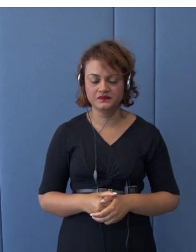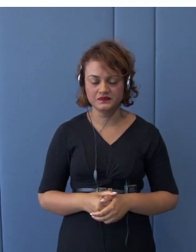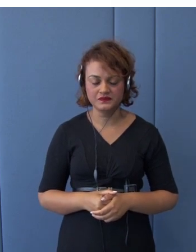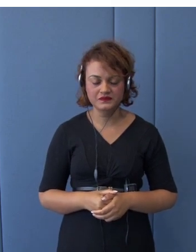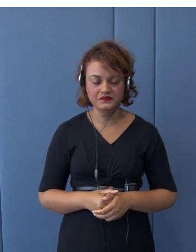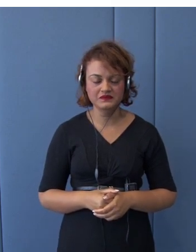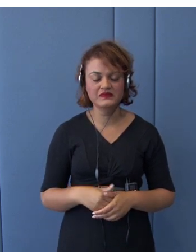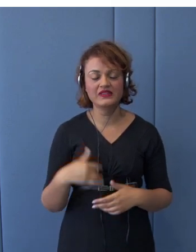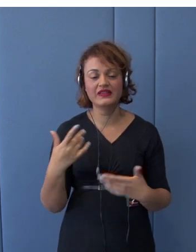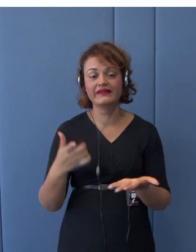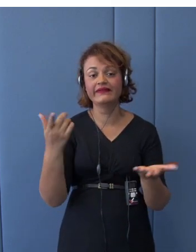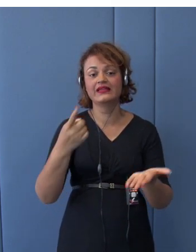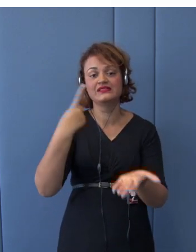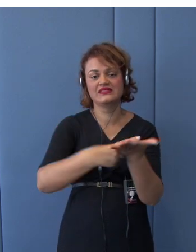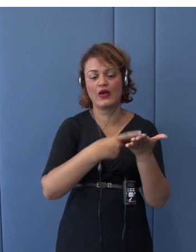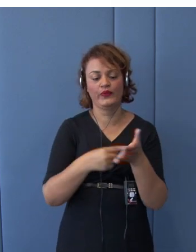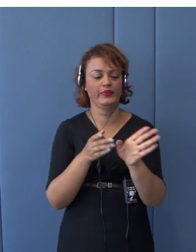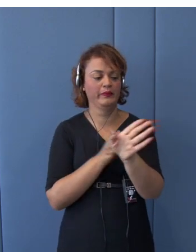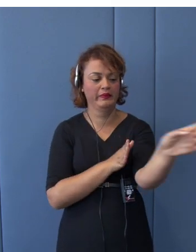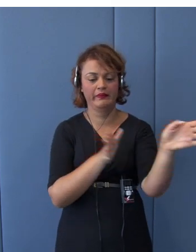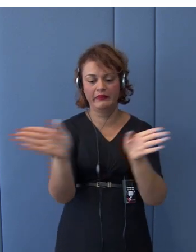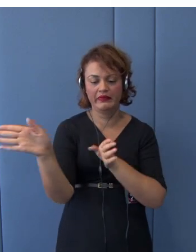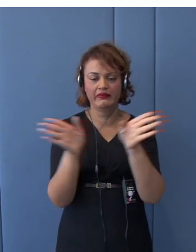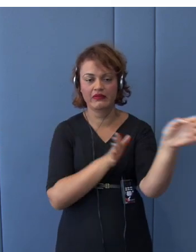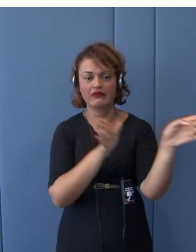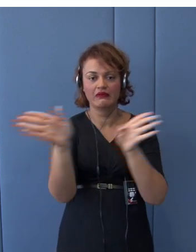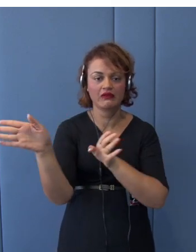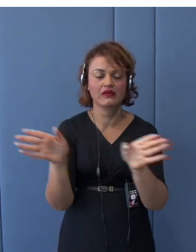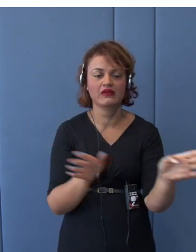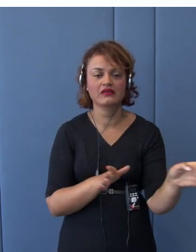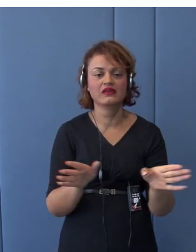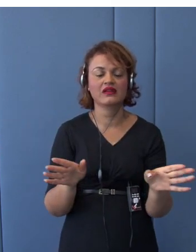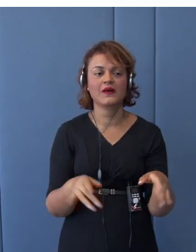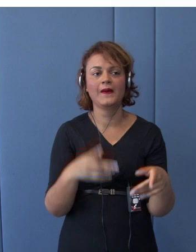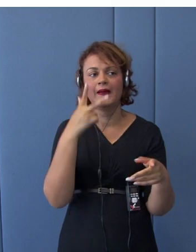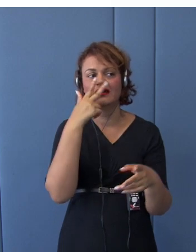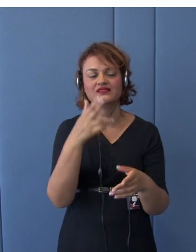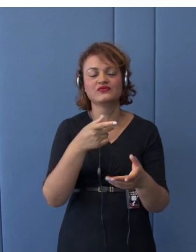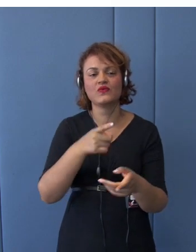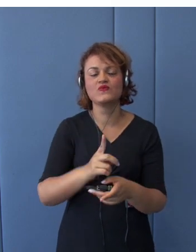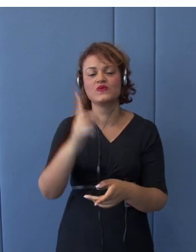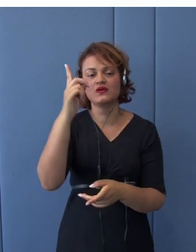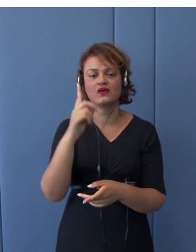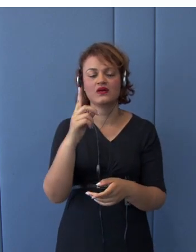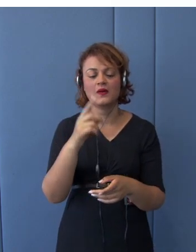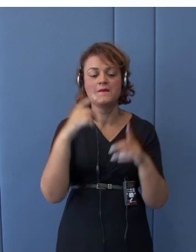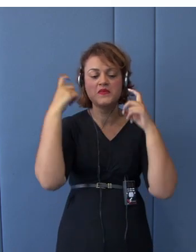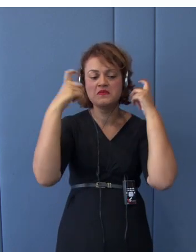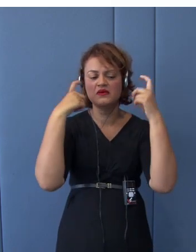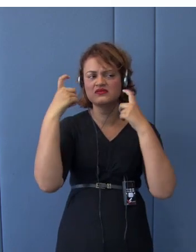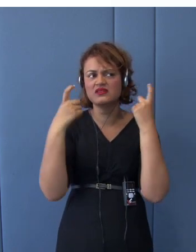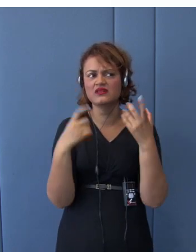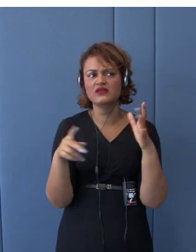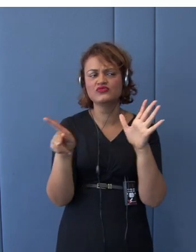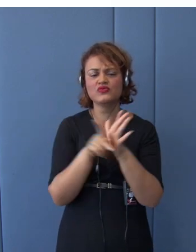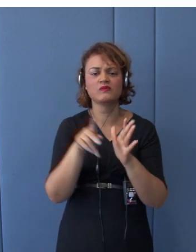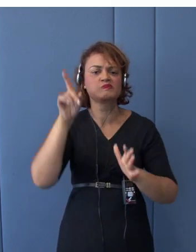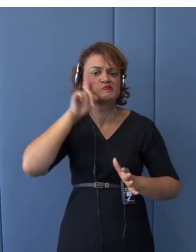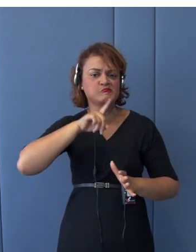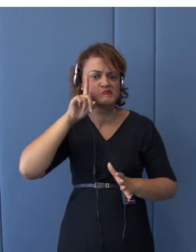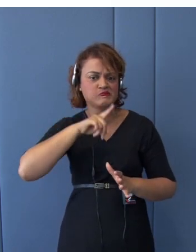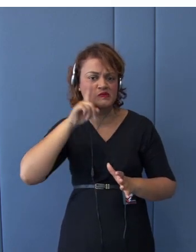more dominated by the concern over United States trade surplus.